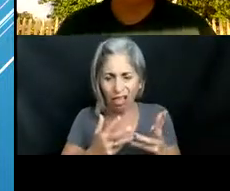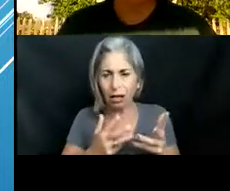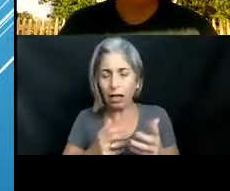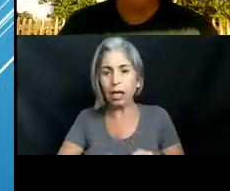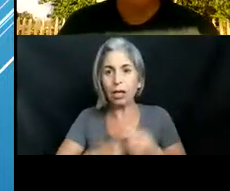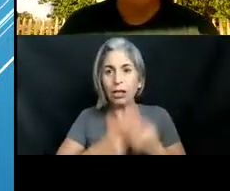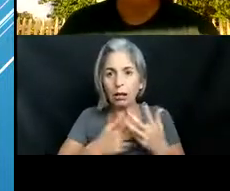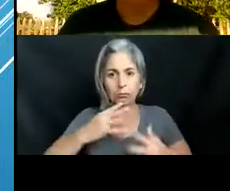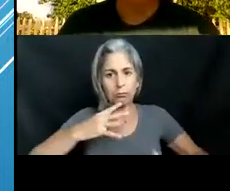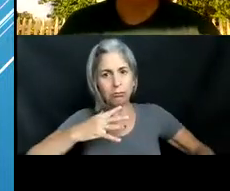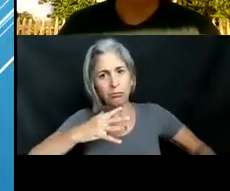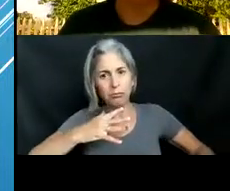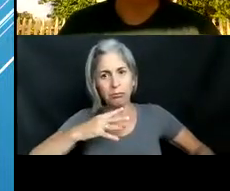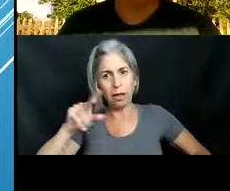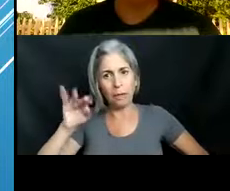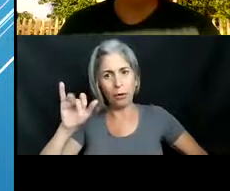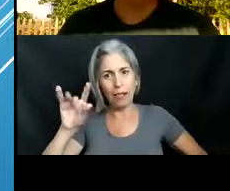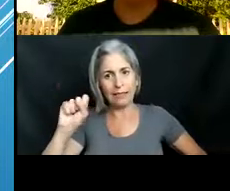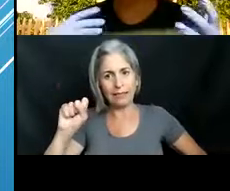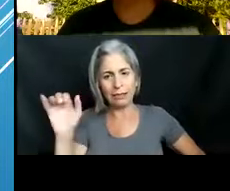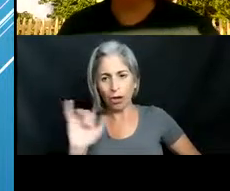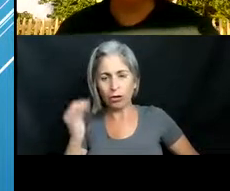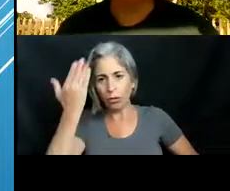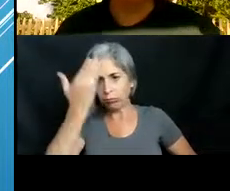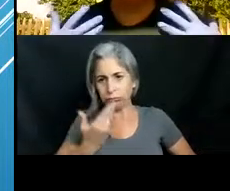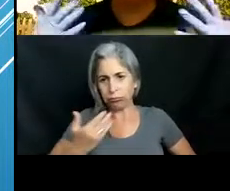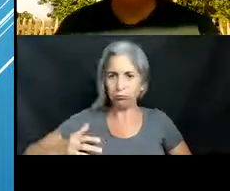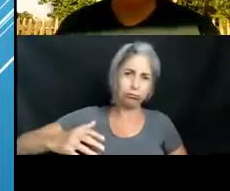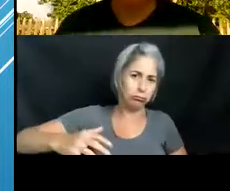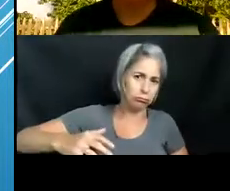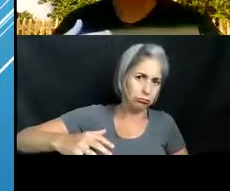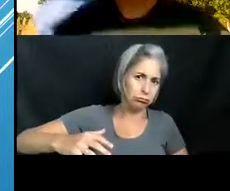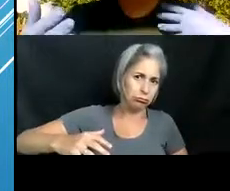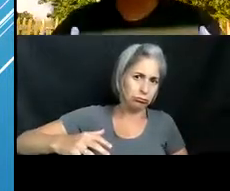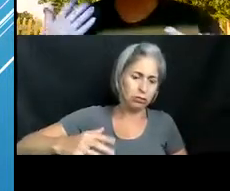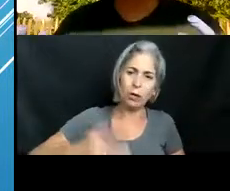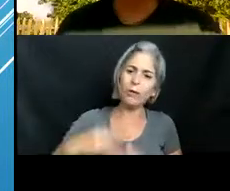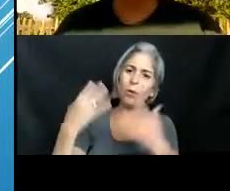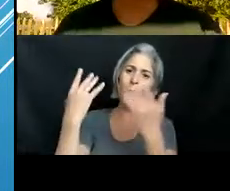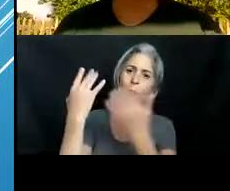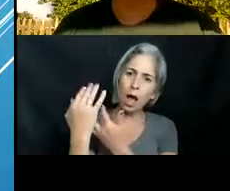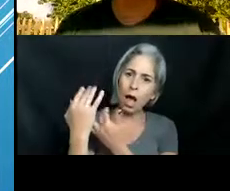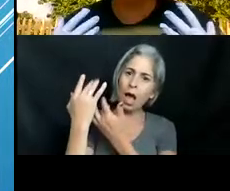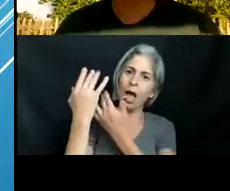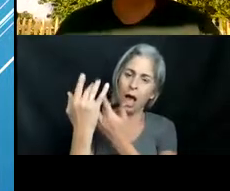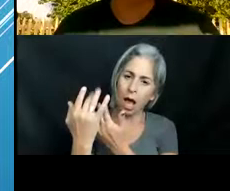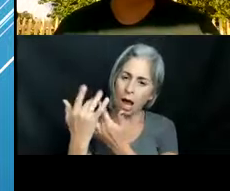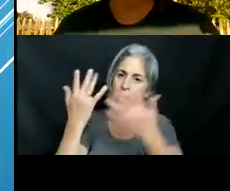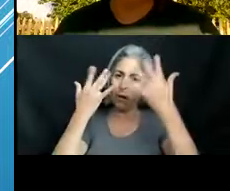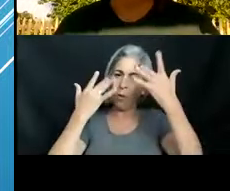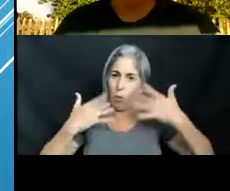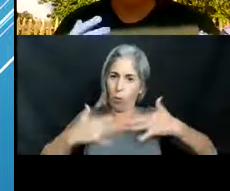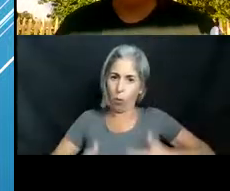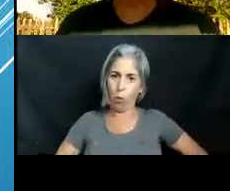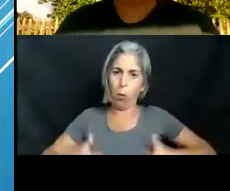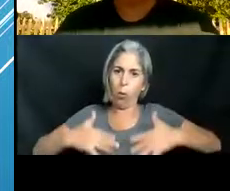paralysis. It is just the worst roller coaster that you have to ride out. Eventually it'll work itself through your system, and you'll be just